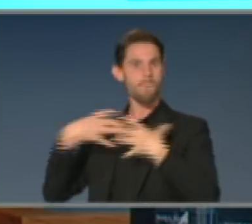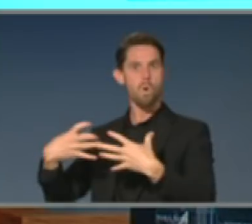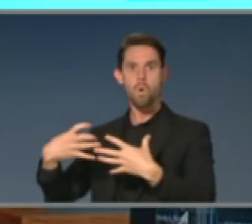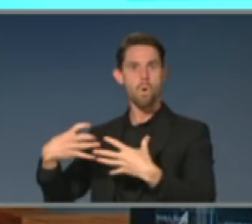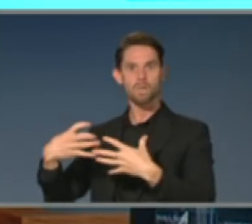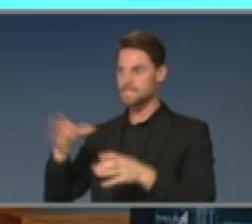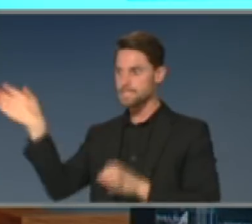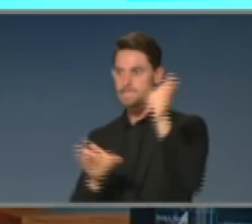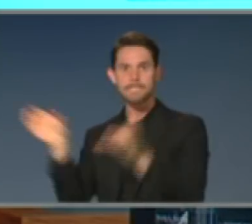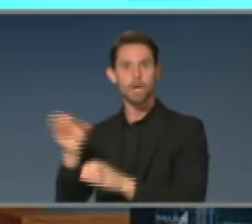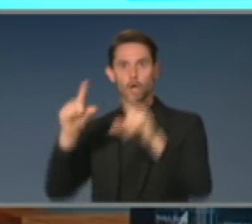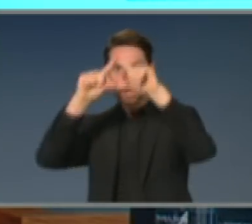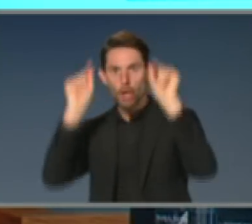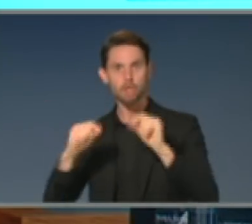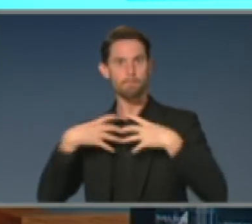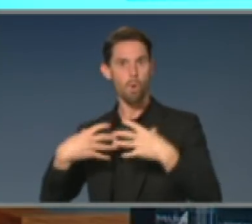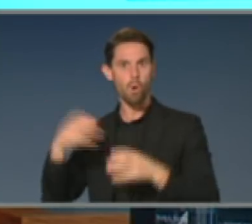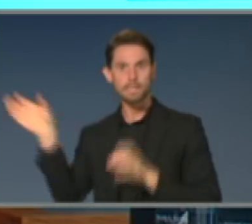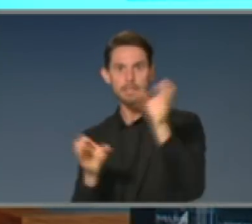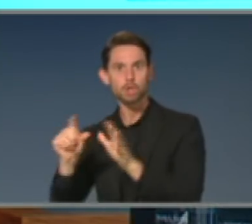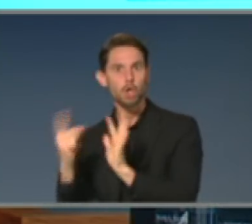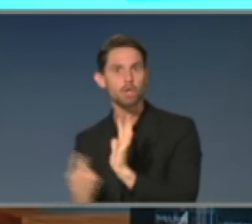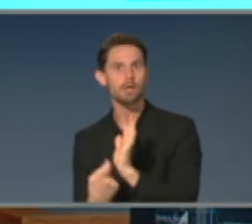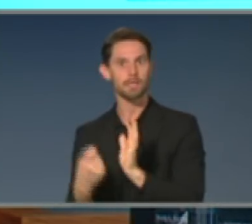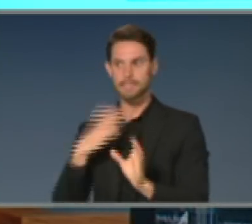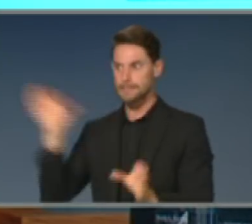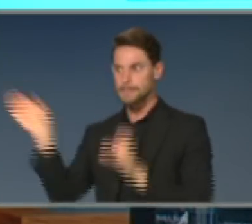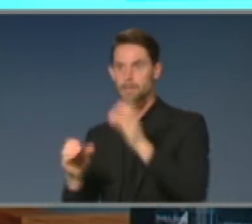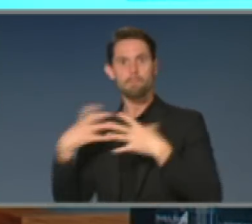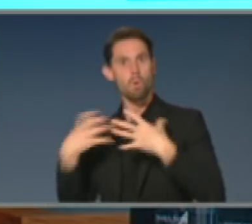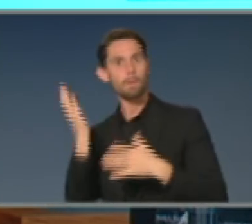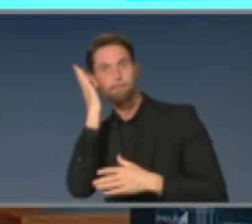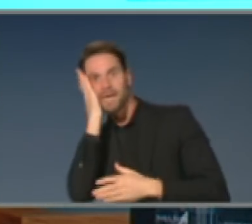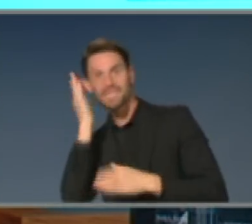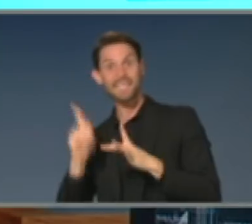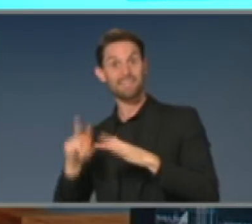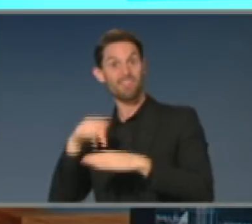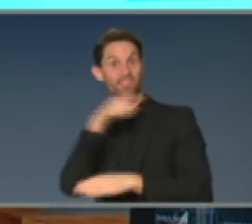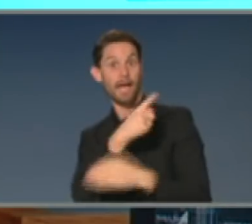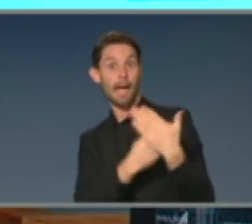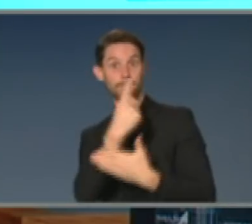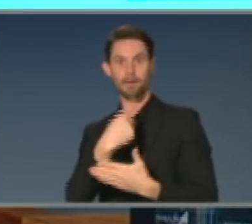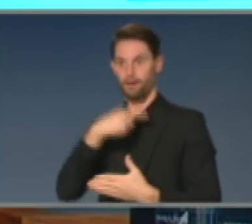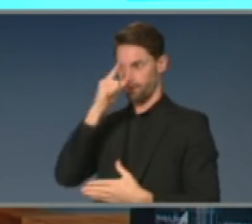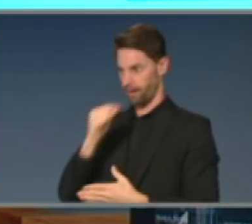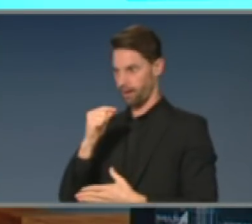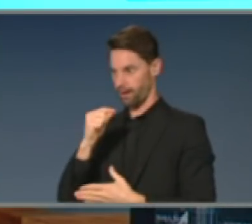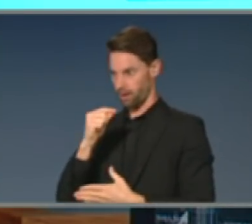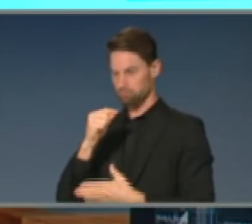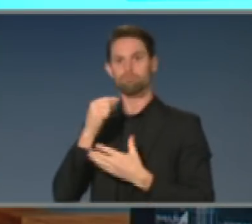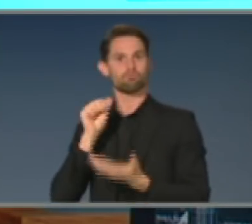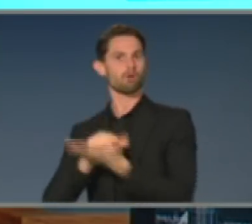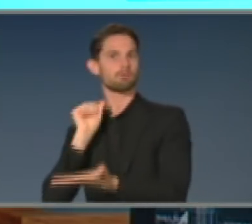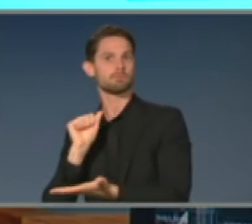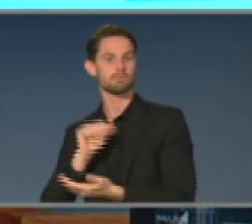the tools to manage the growth of serious disease with COVID-19 to within that capacity. So, in this